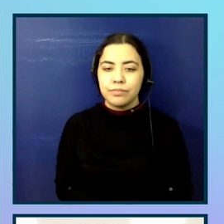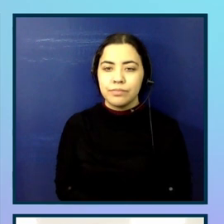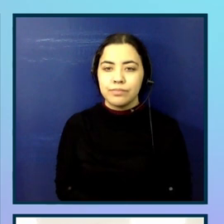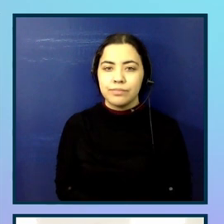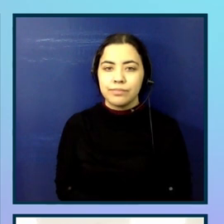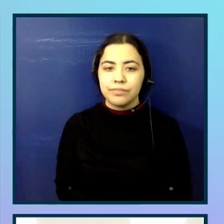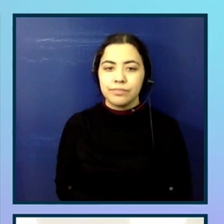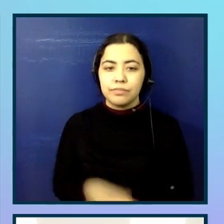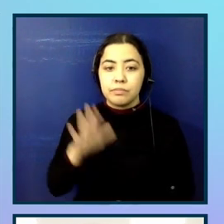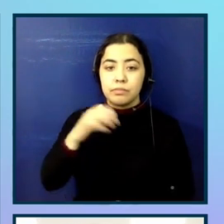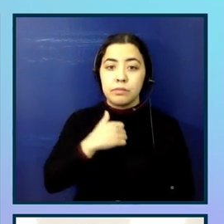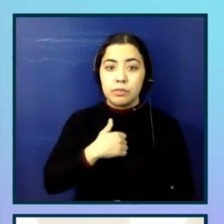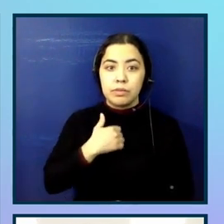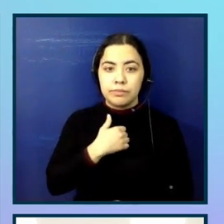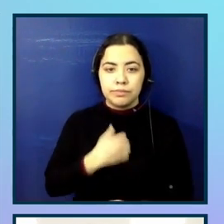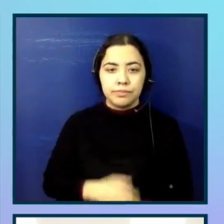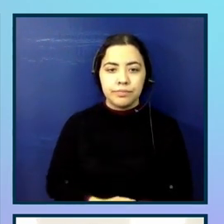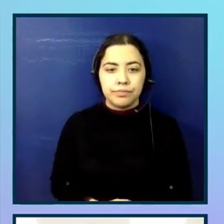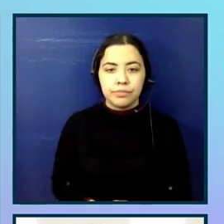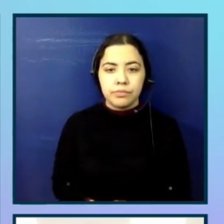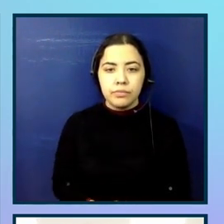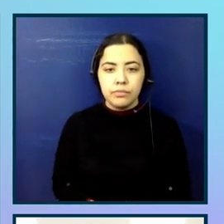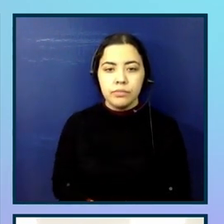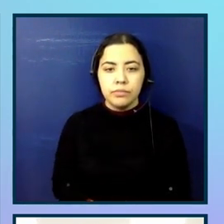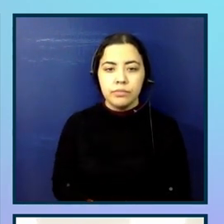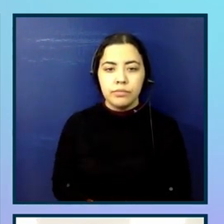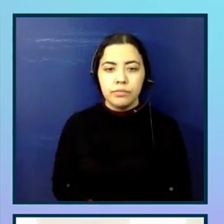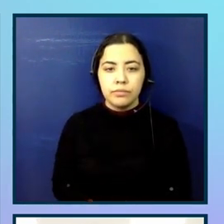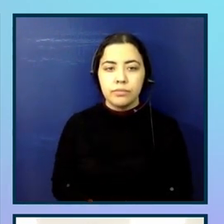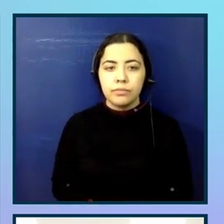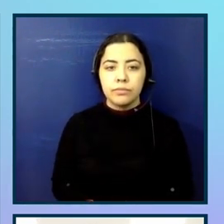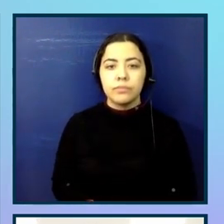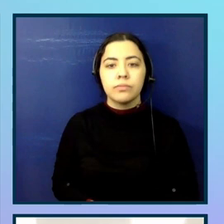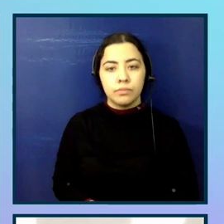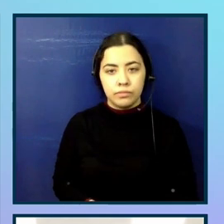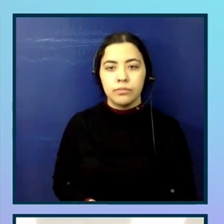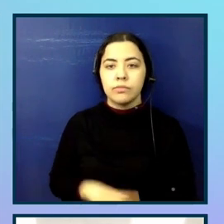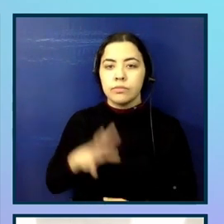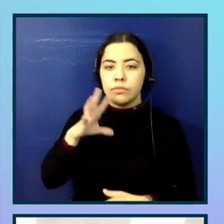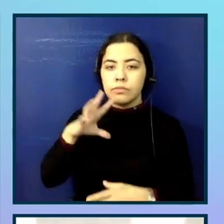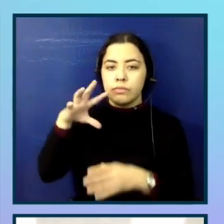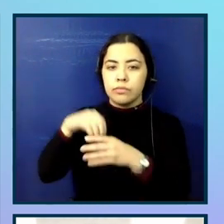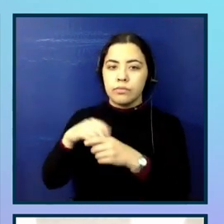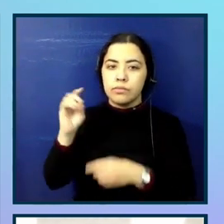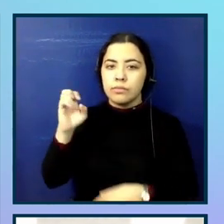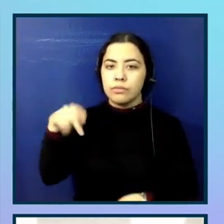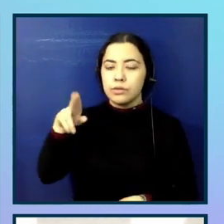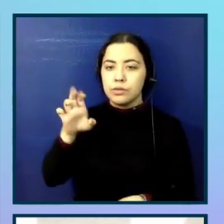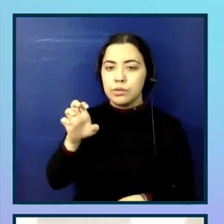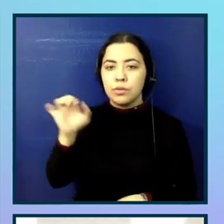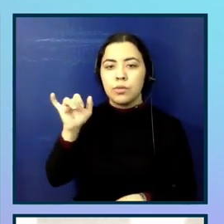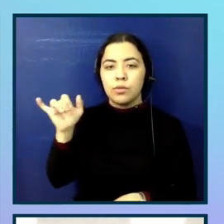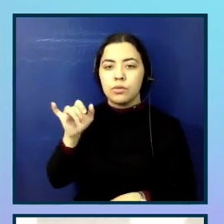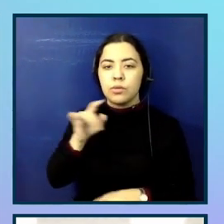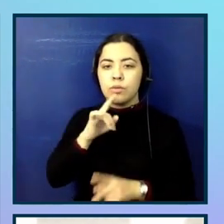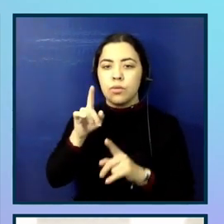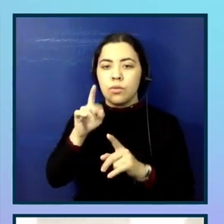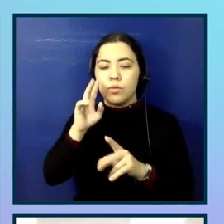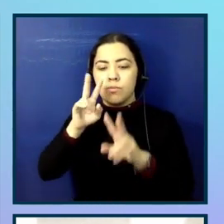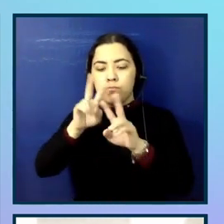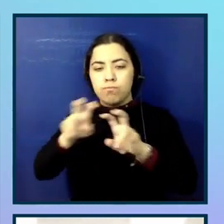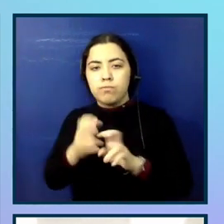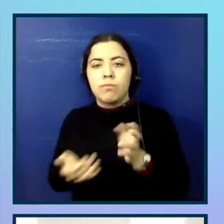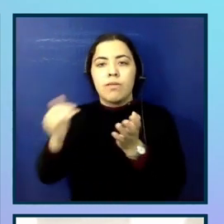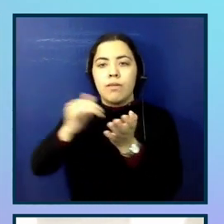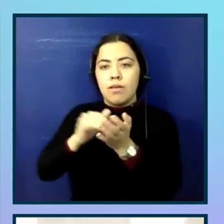So sorry. So as part of Q2, just in the middle there, we also re-audited the same scope at that time